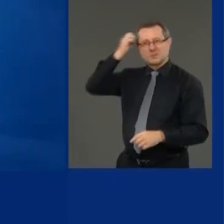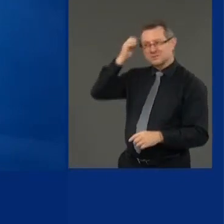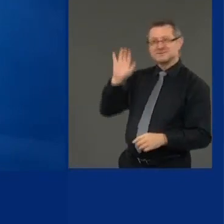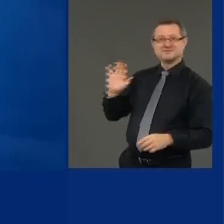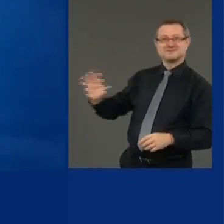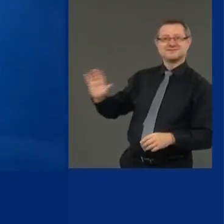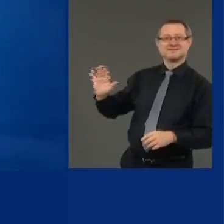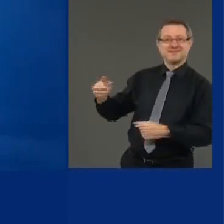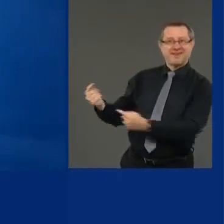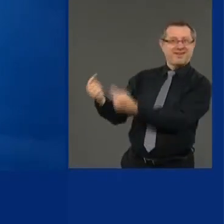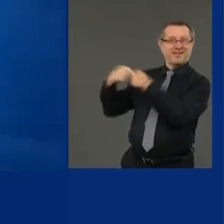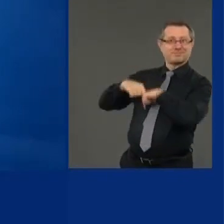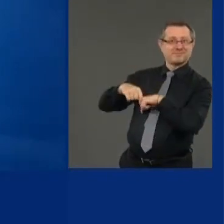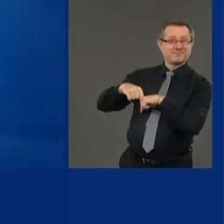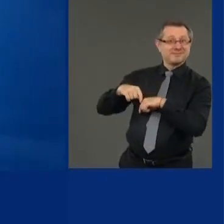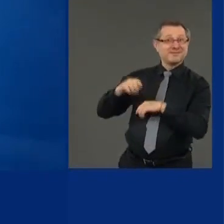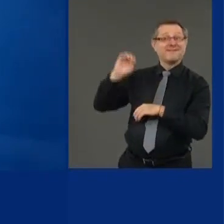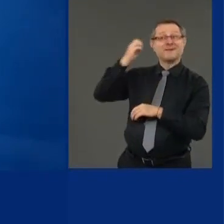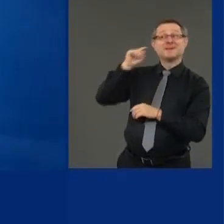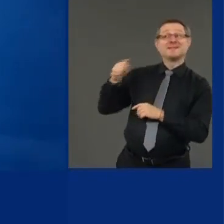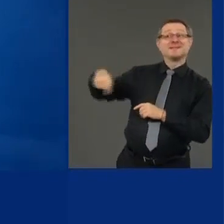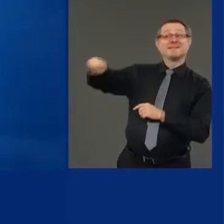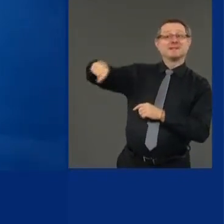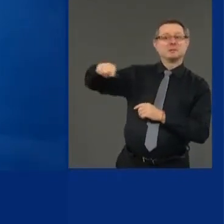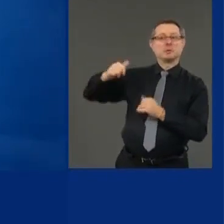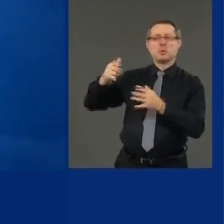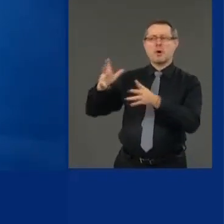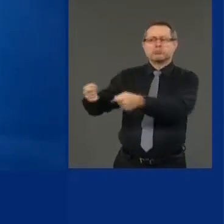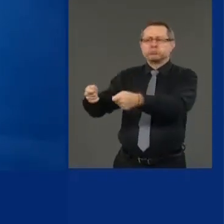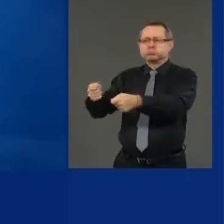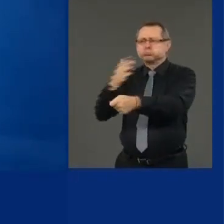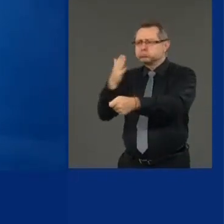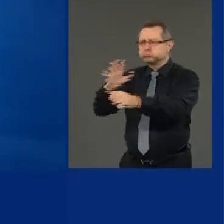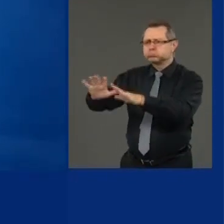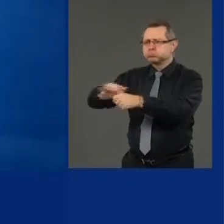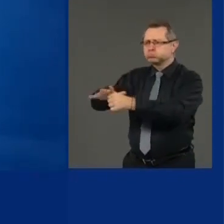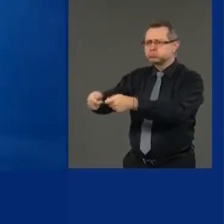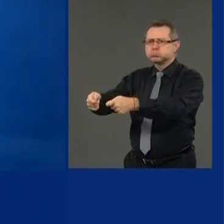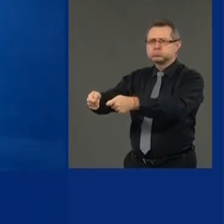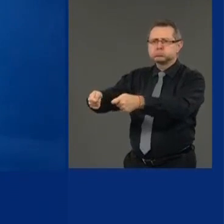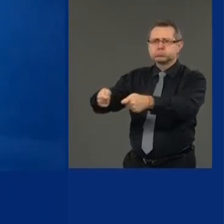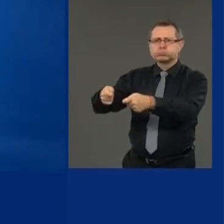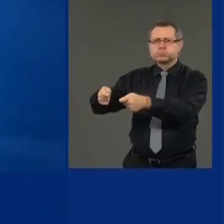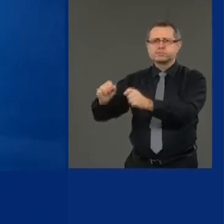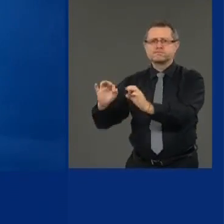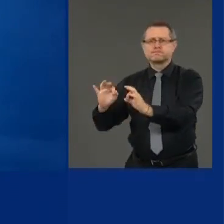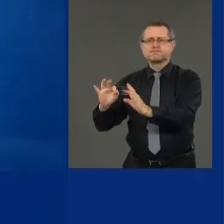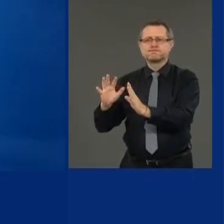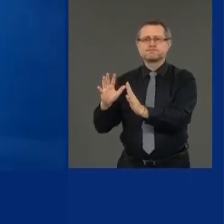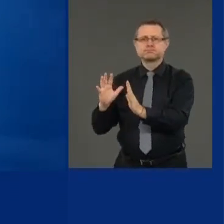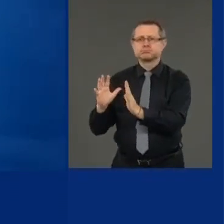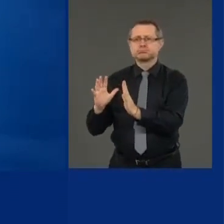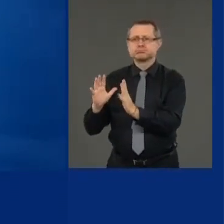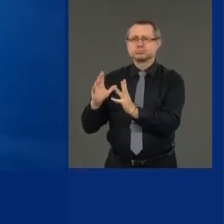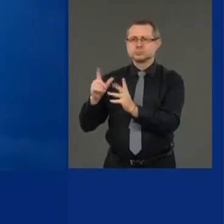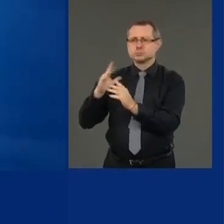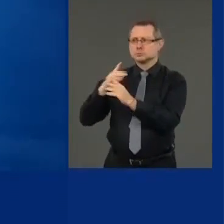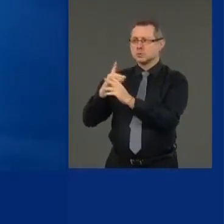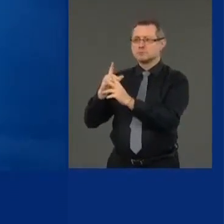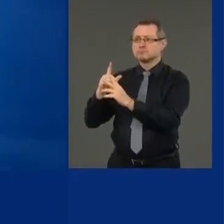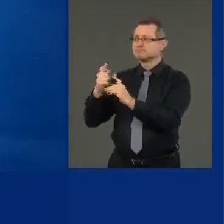Europe now has the virus under control. They're quarantining us because they did a better job.